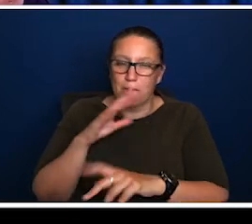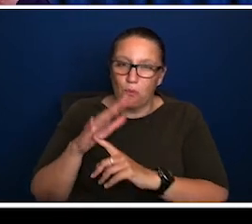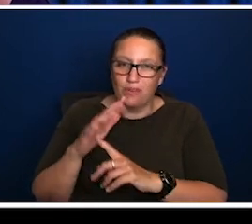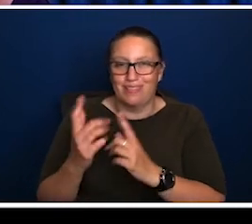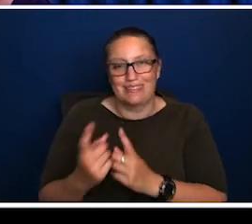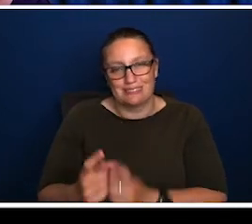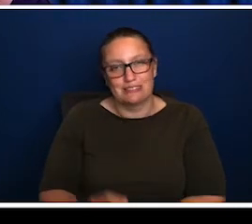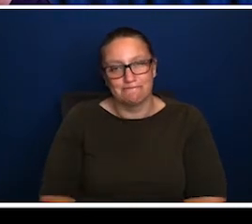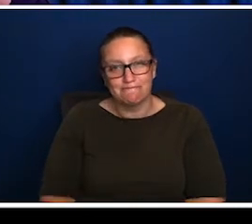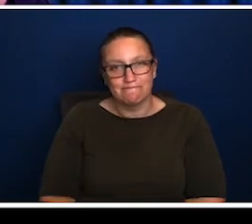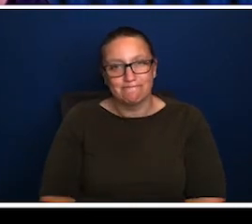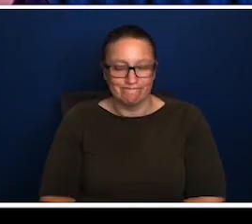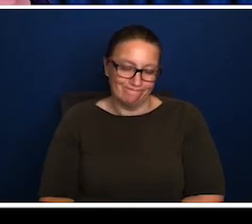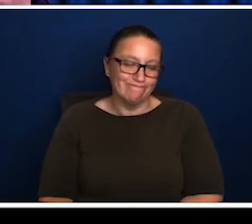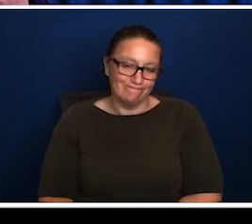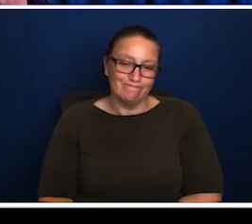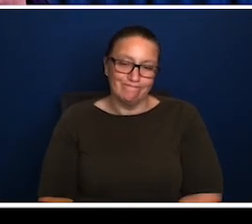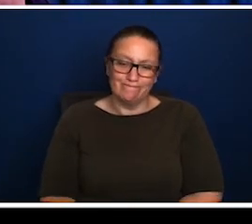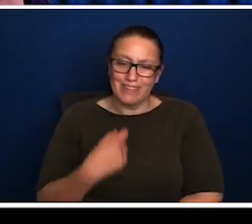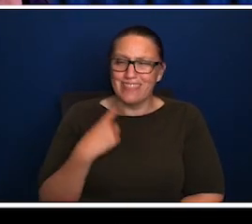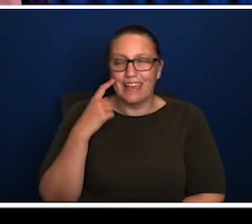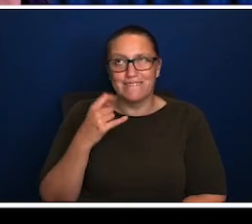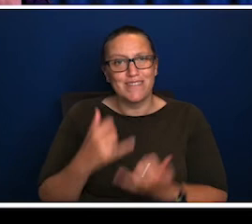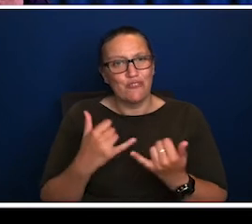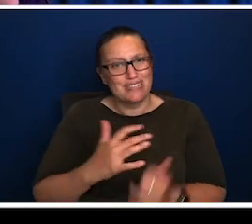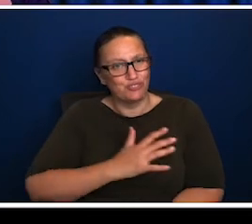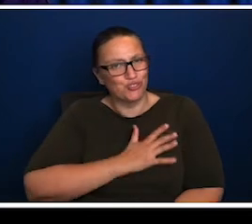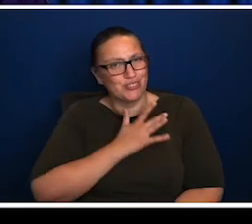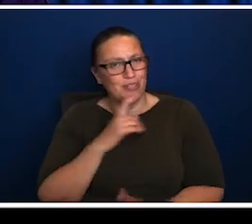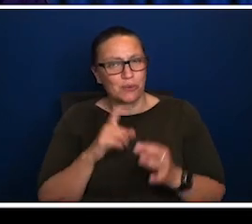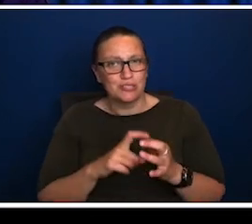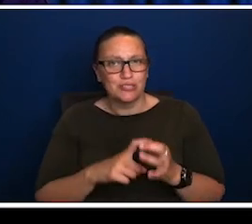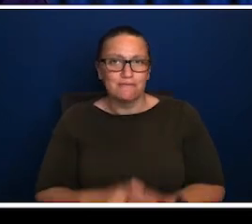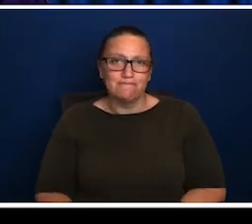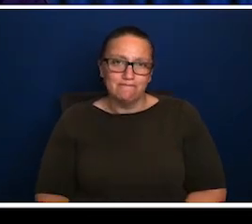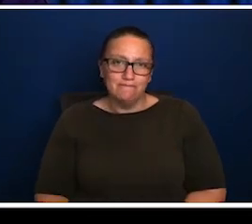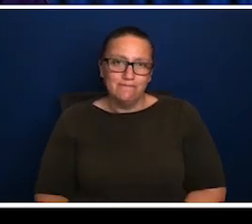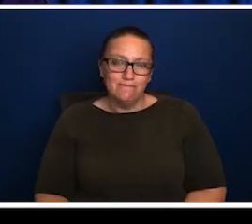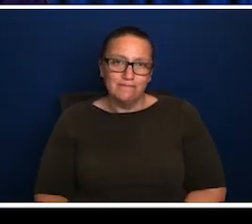properly, to be able to address these sorts of issues of national importance.